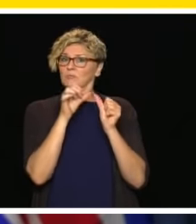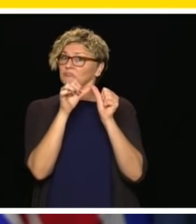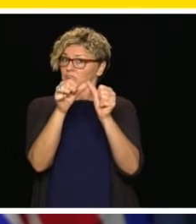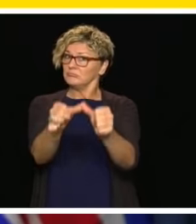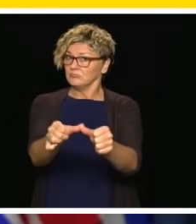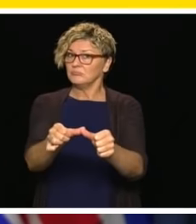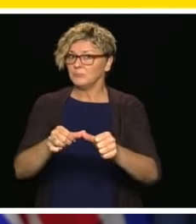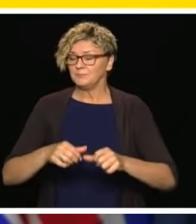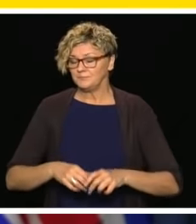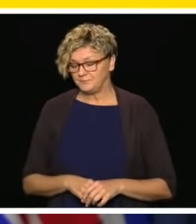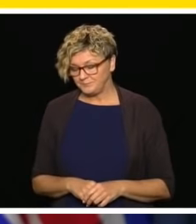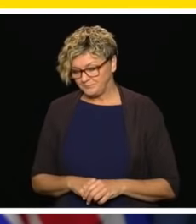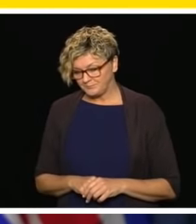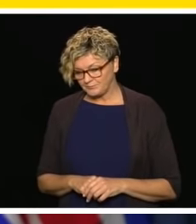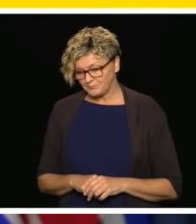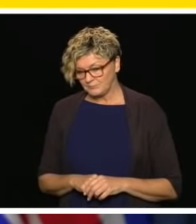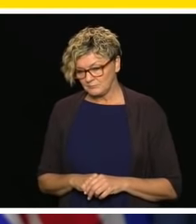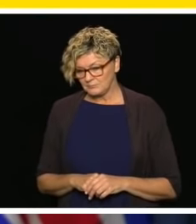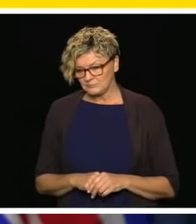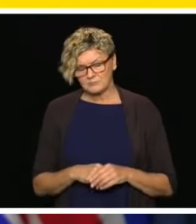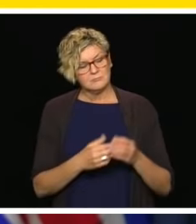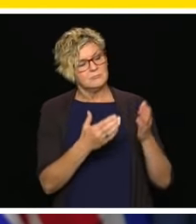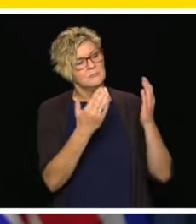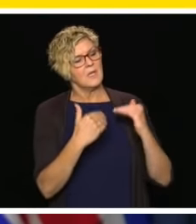Next, we have a question from Maria Rantanen.